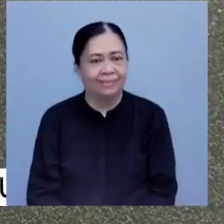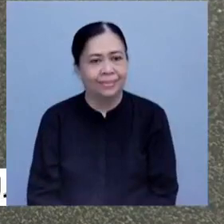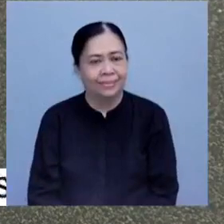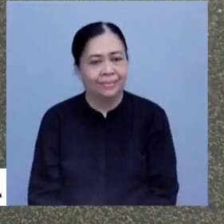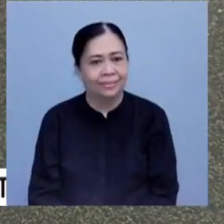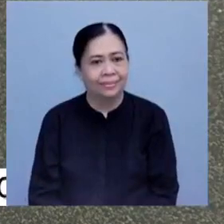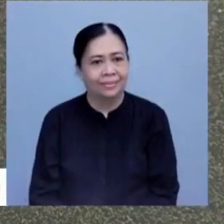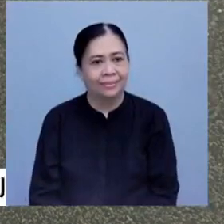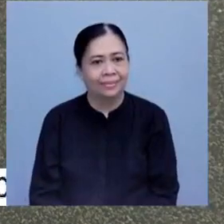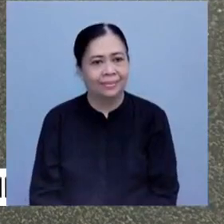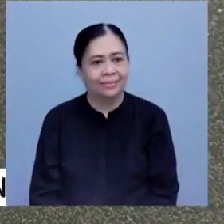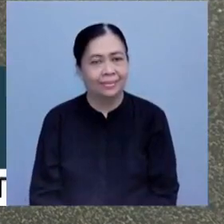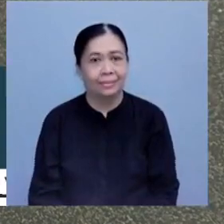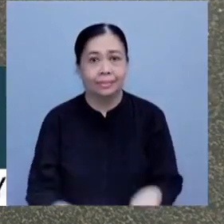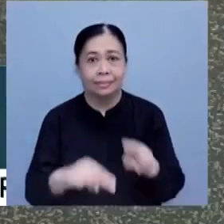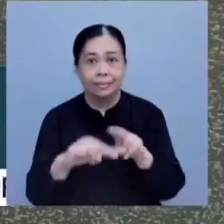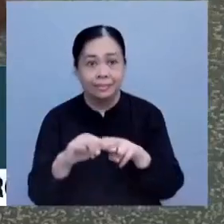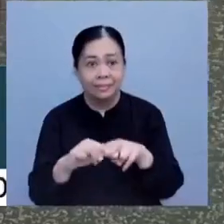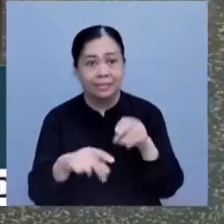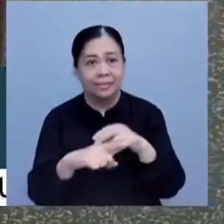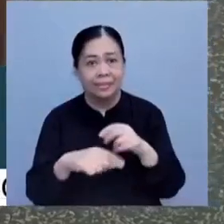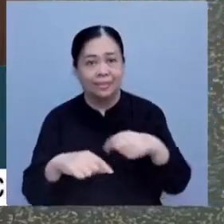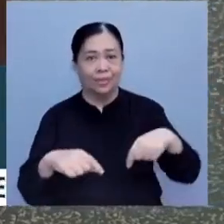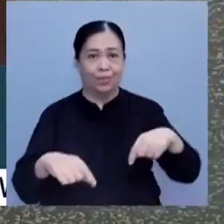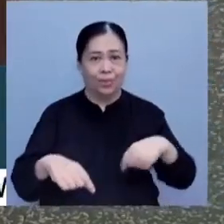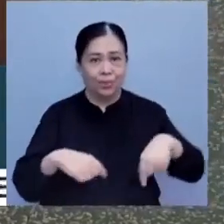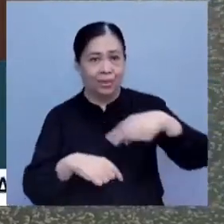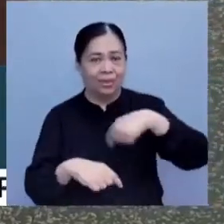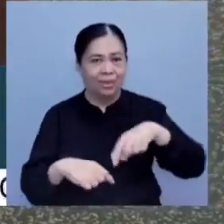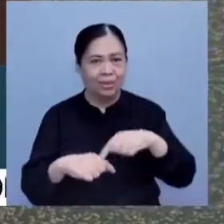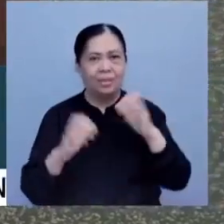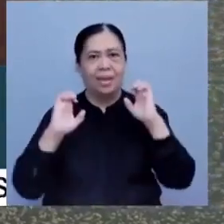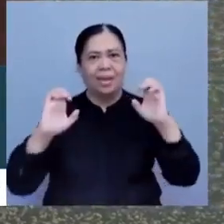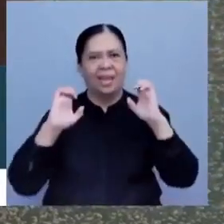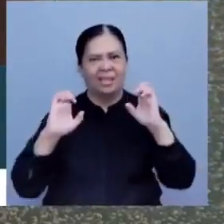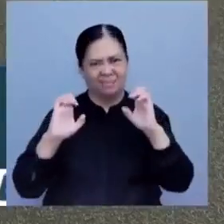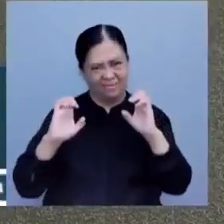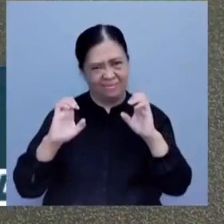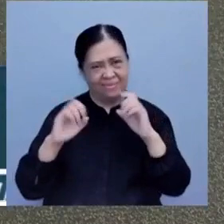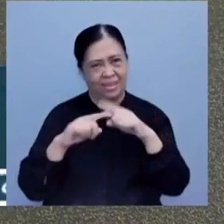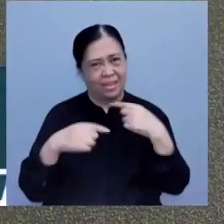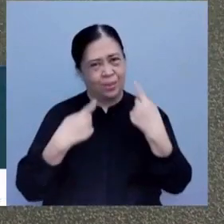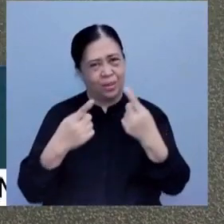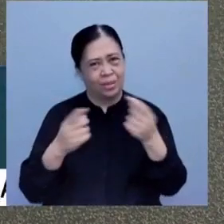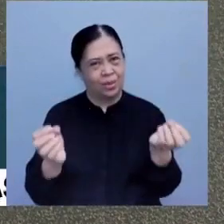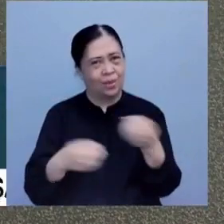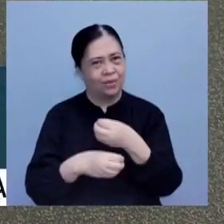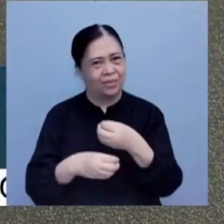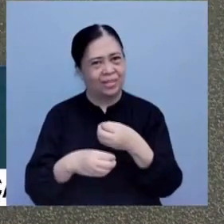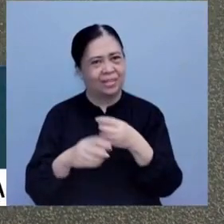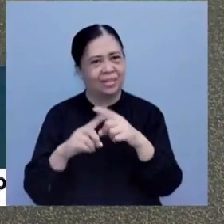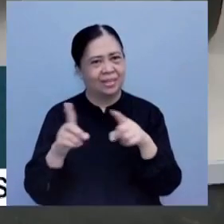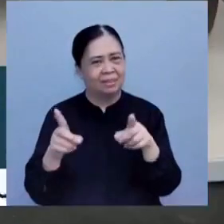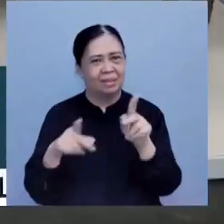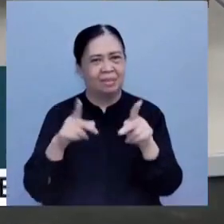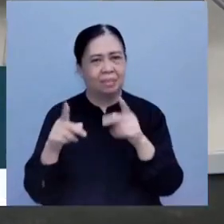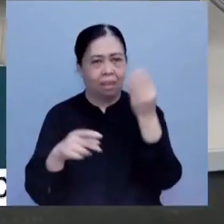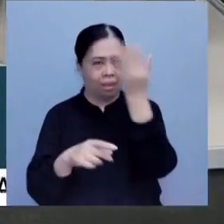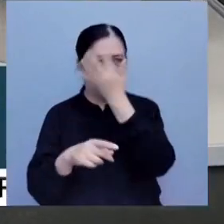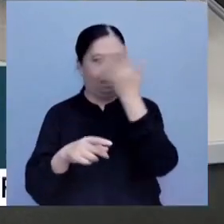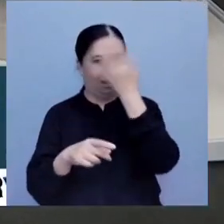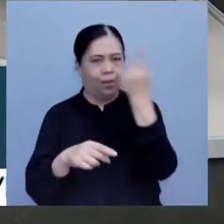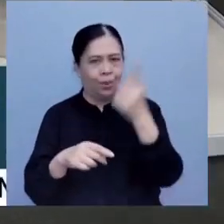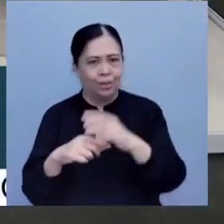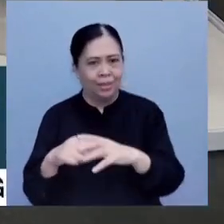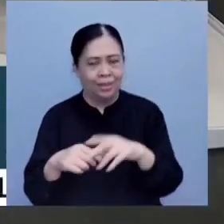A chair, inspired by the hula hoop, was supposed to help you exercise while at the office, but simply made people dizzy. A bicycle